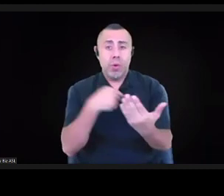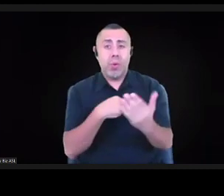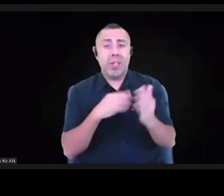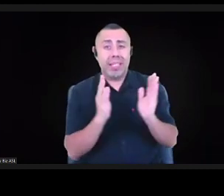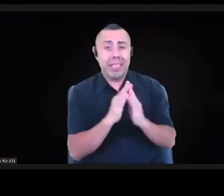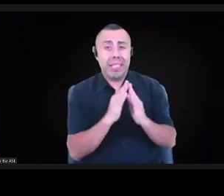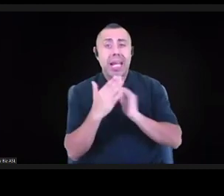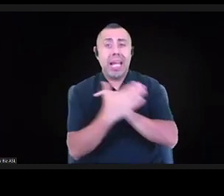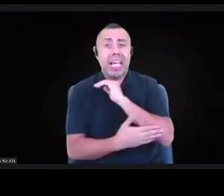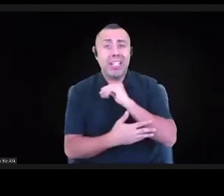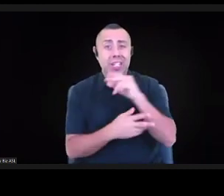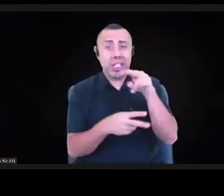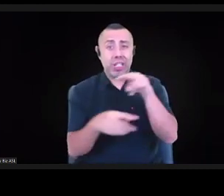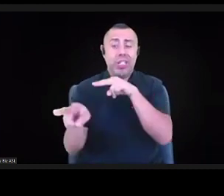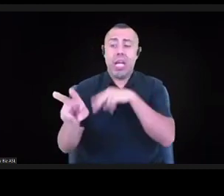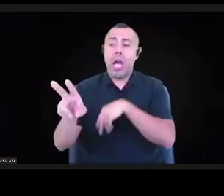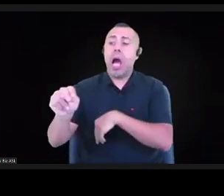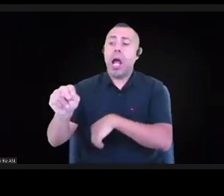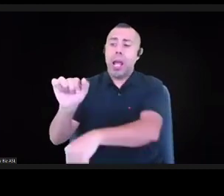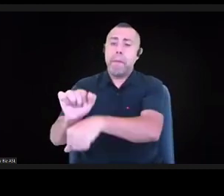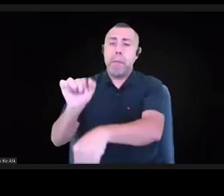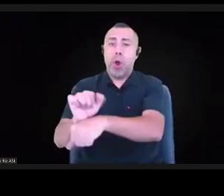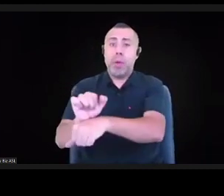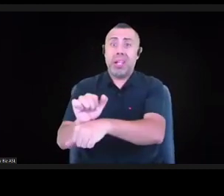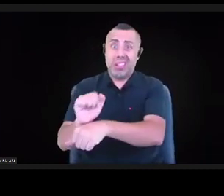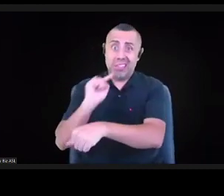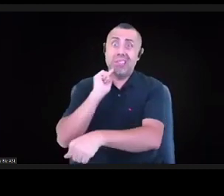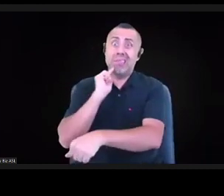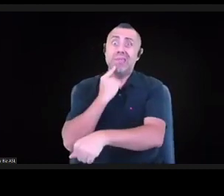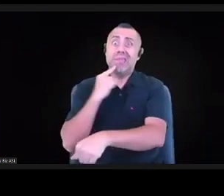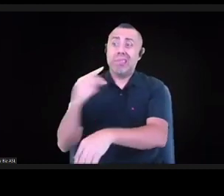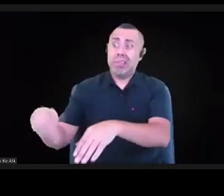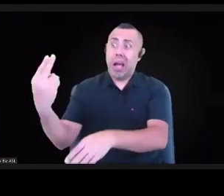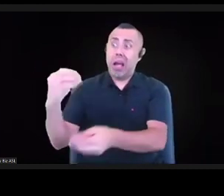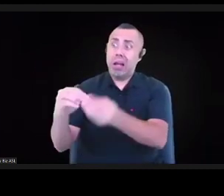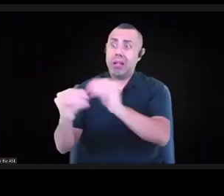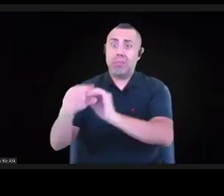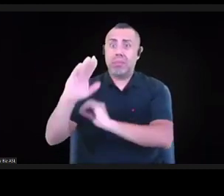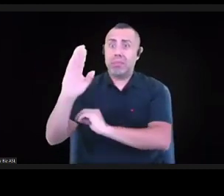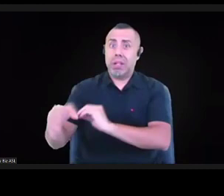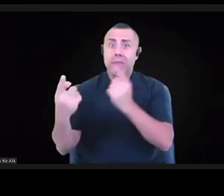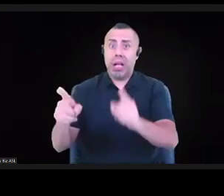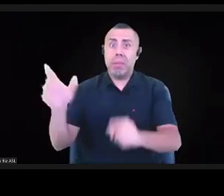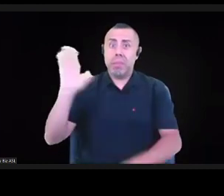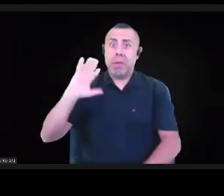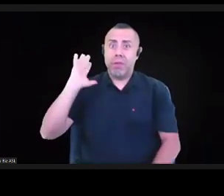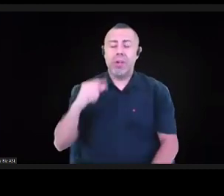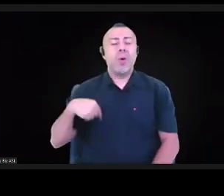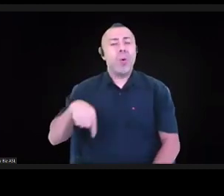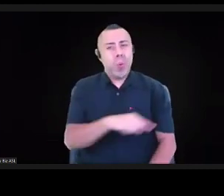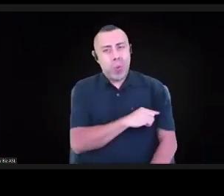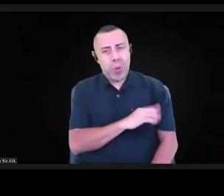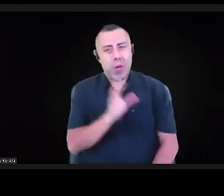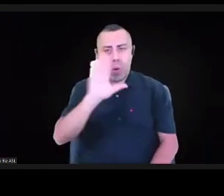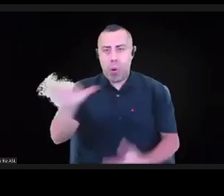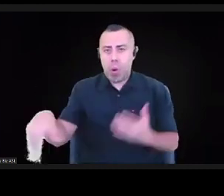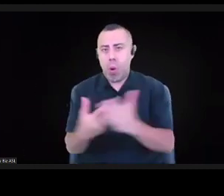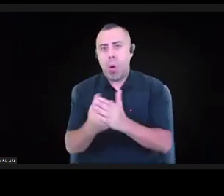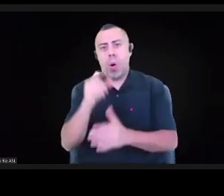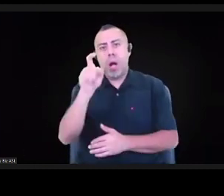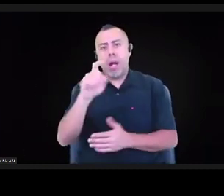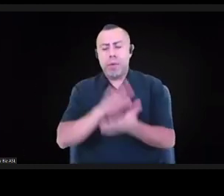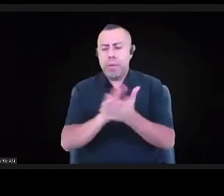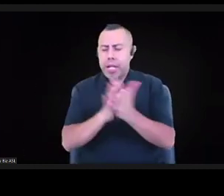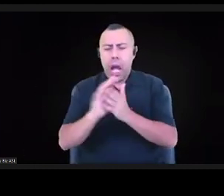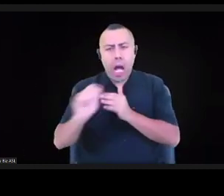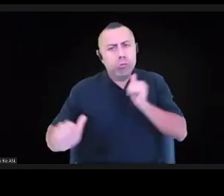pretty unprecedented, we're going to have to get pretty ambitious with what we're willing to do